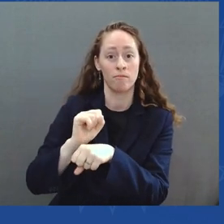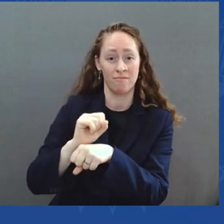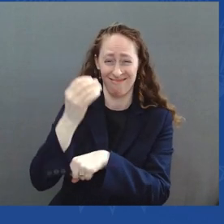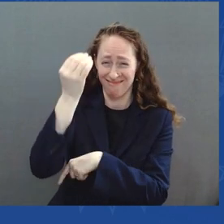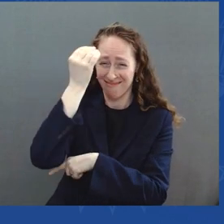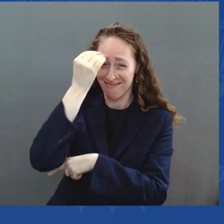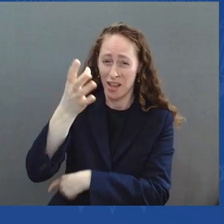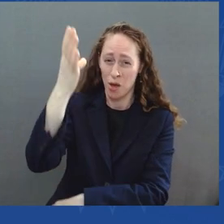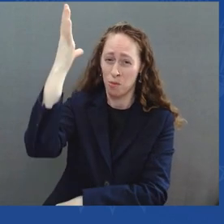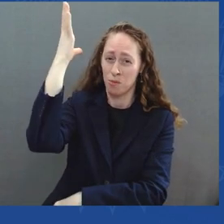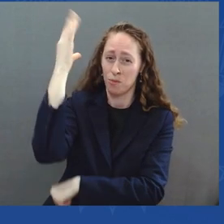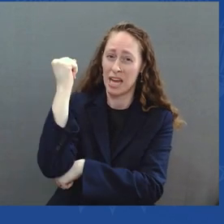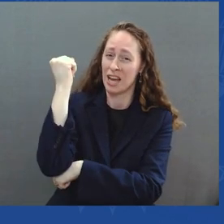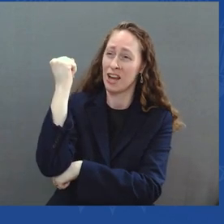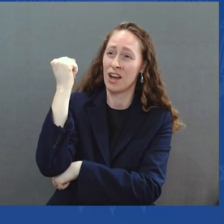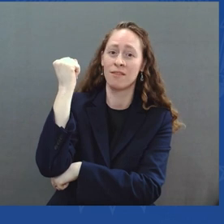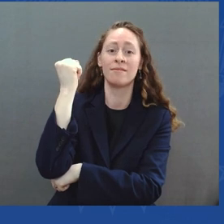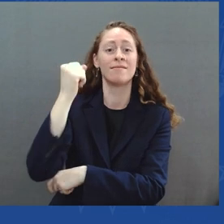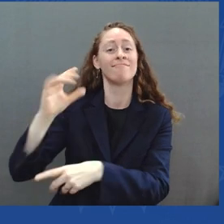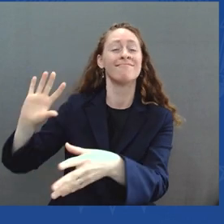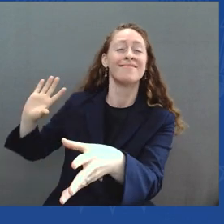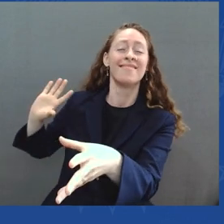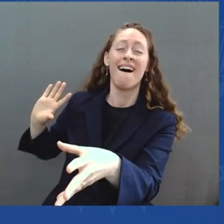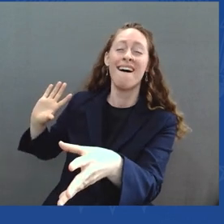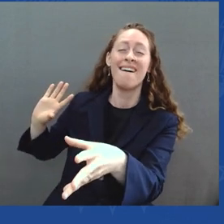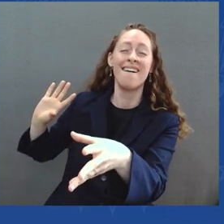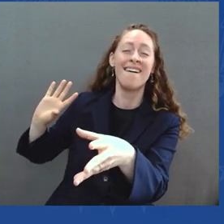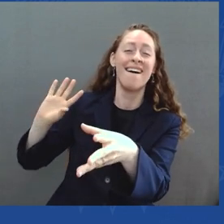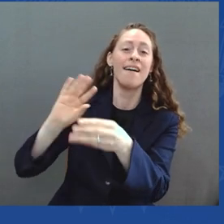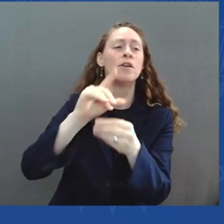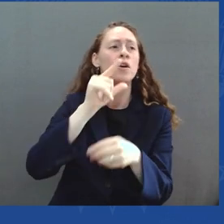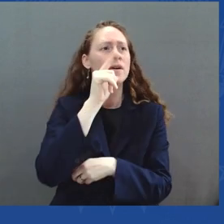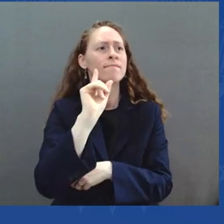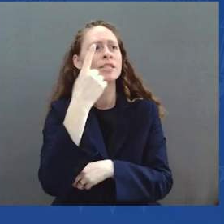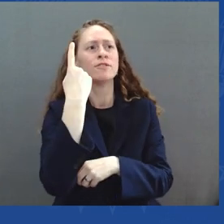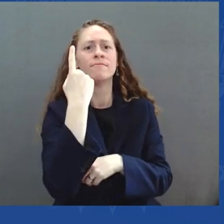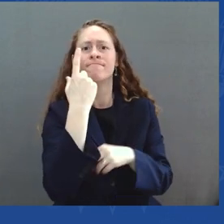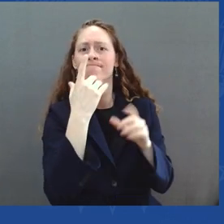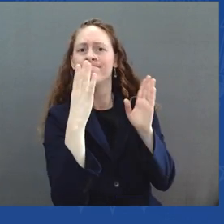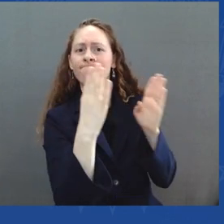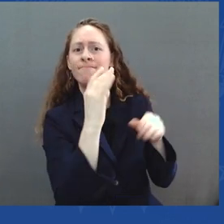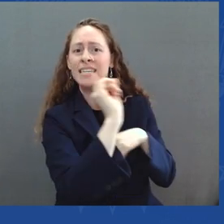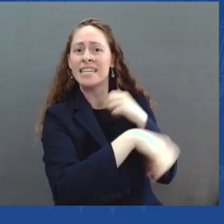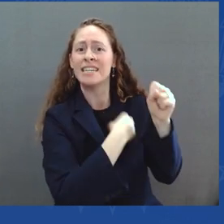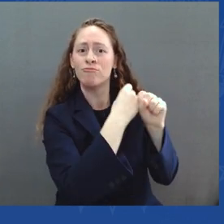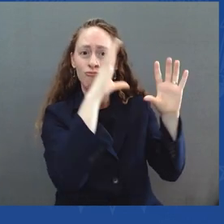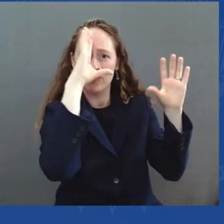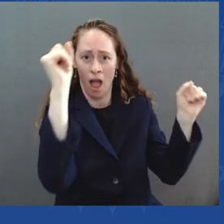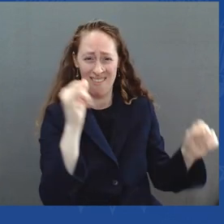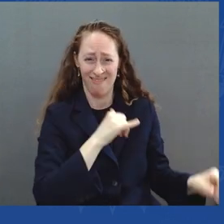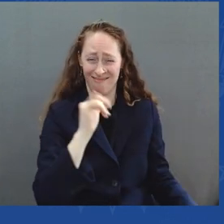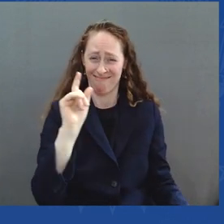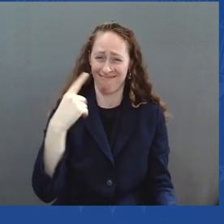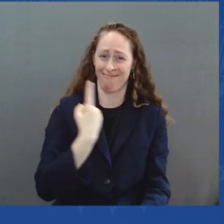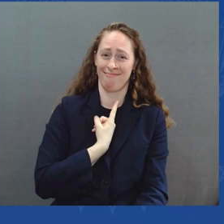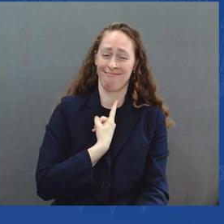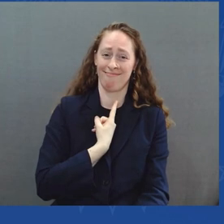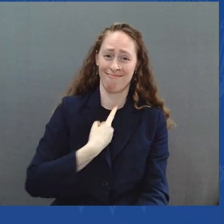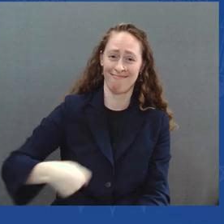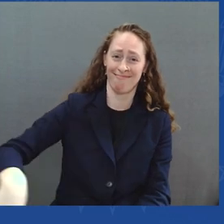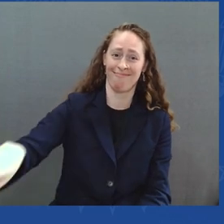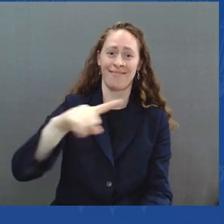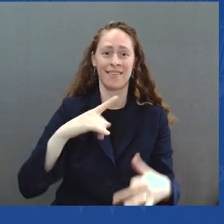But what's even more striking is this. In March, the unemployment rate fell to 3.6 percent, down from 6